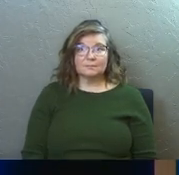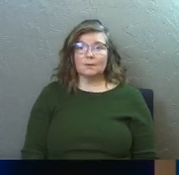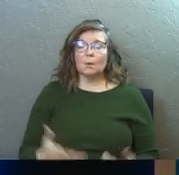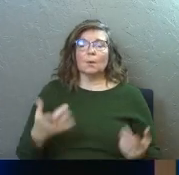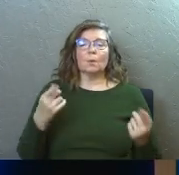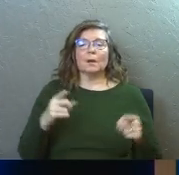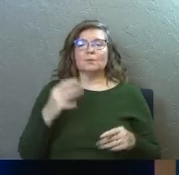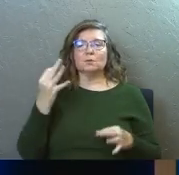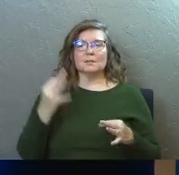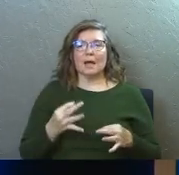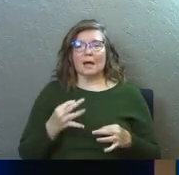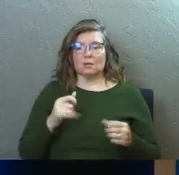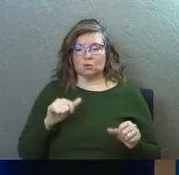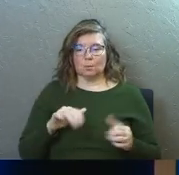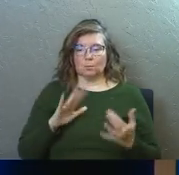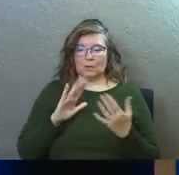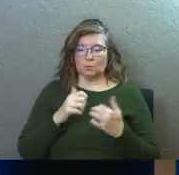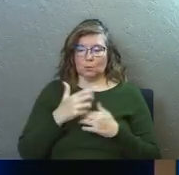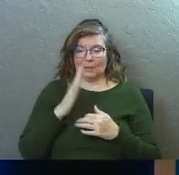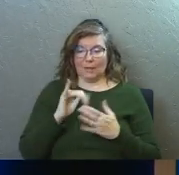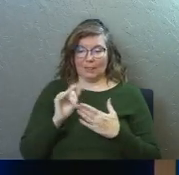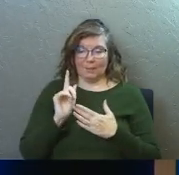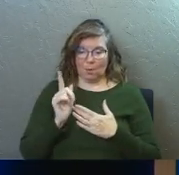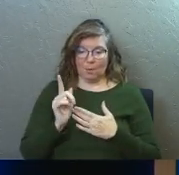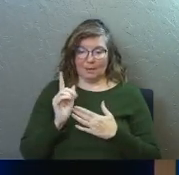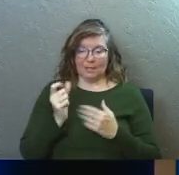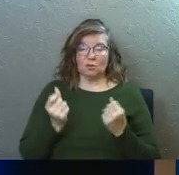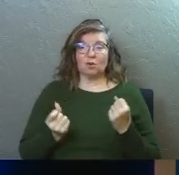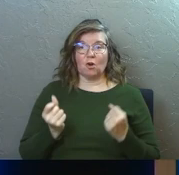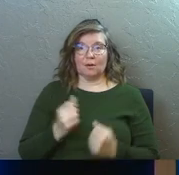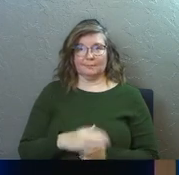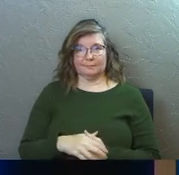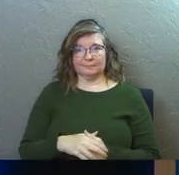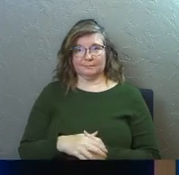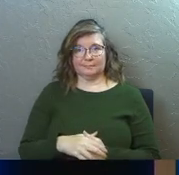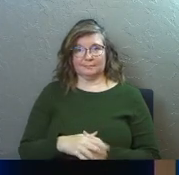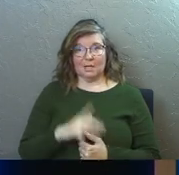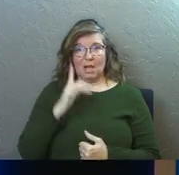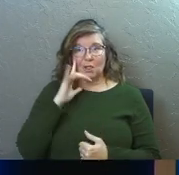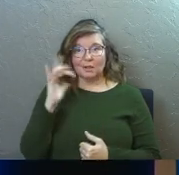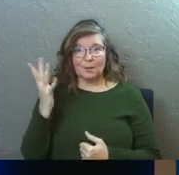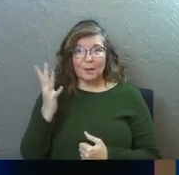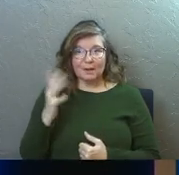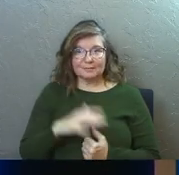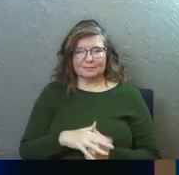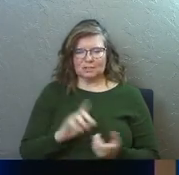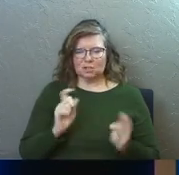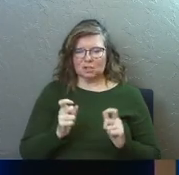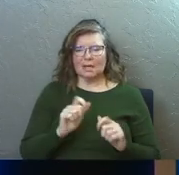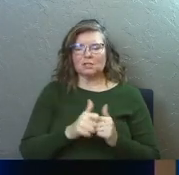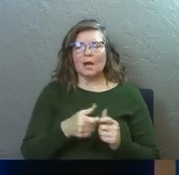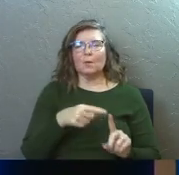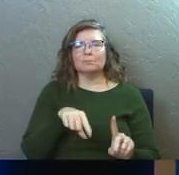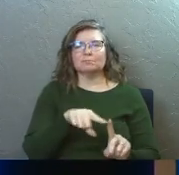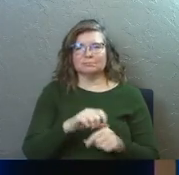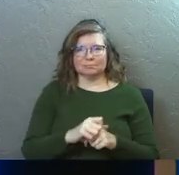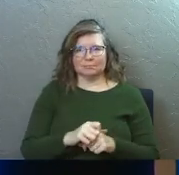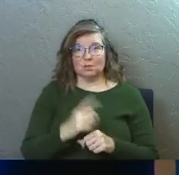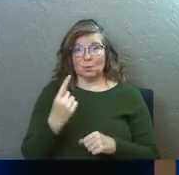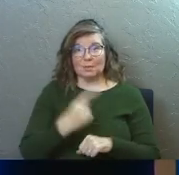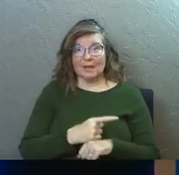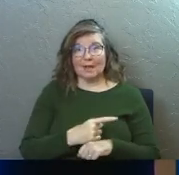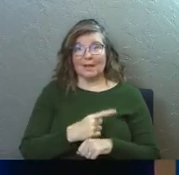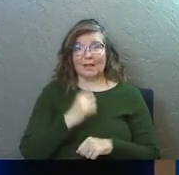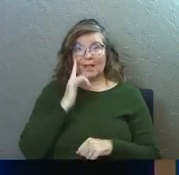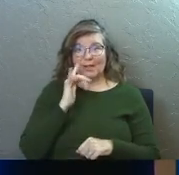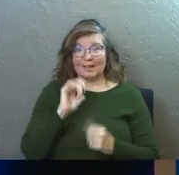What would happen if you decided to be present with God in that moment in your car? Super practical. How would that change? How would that change your